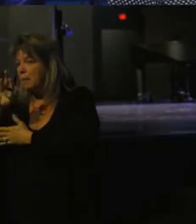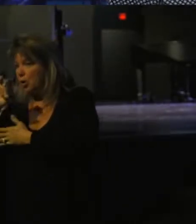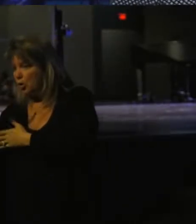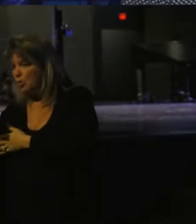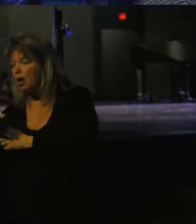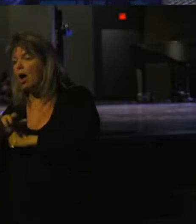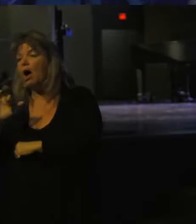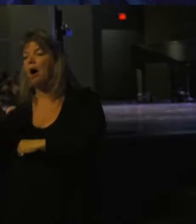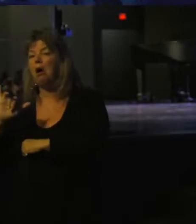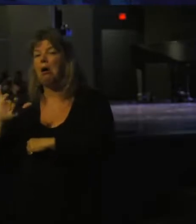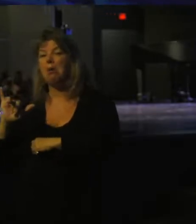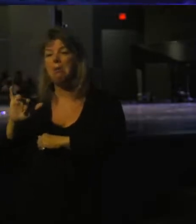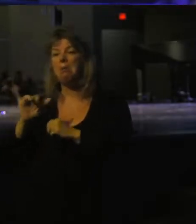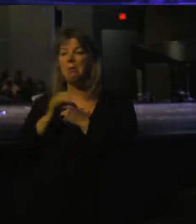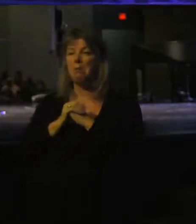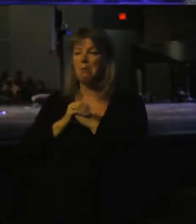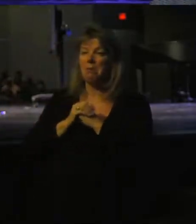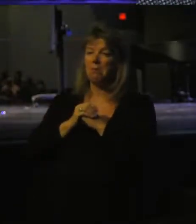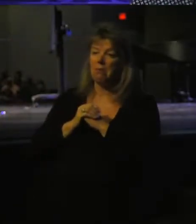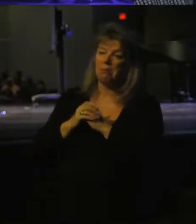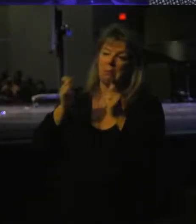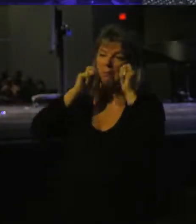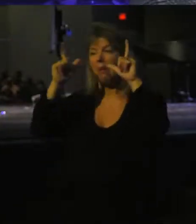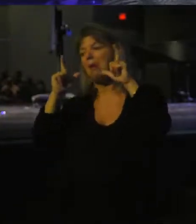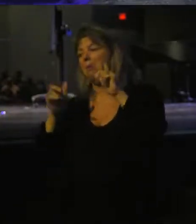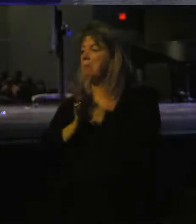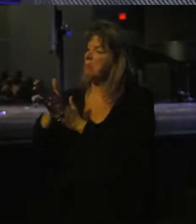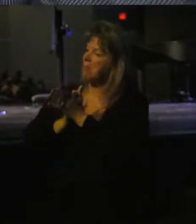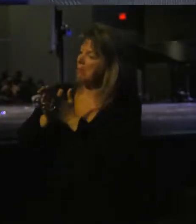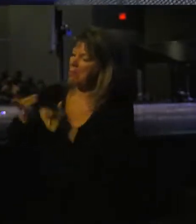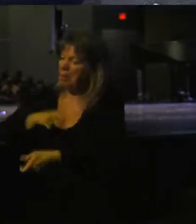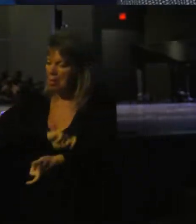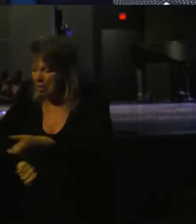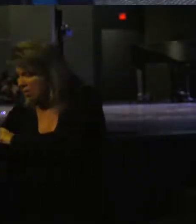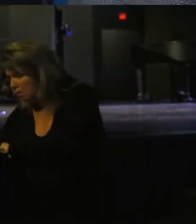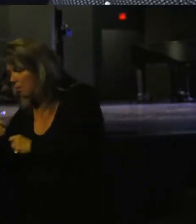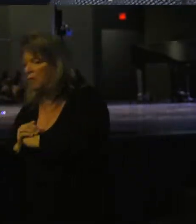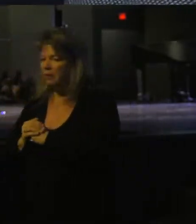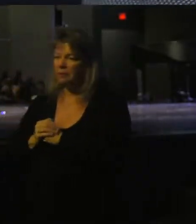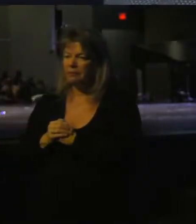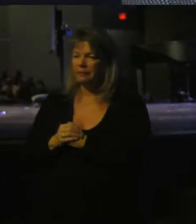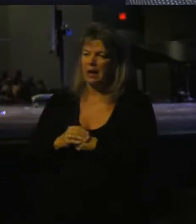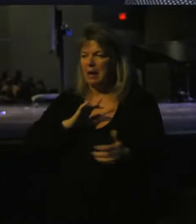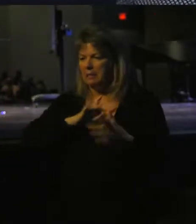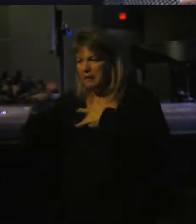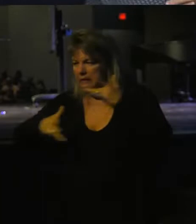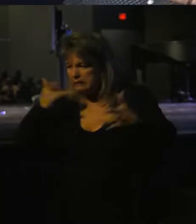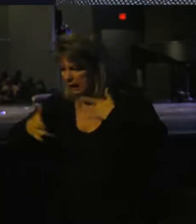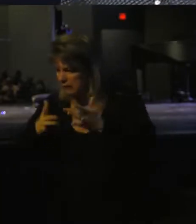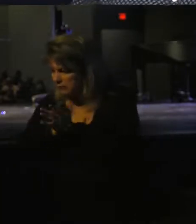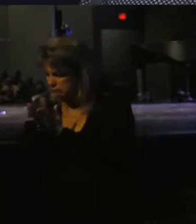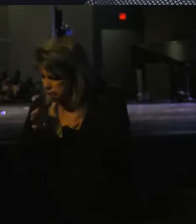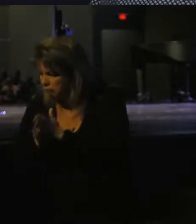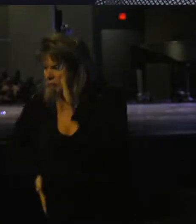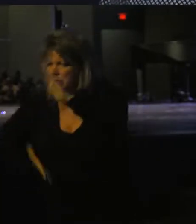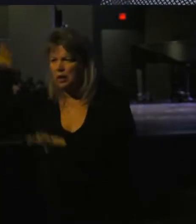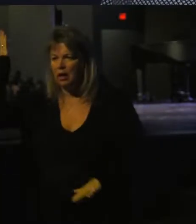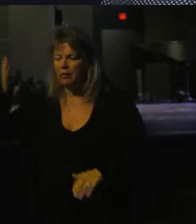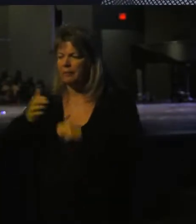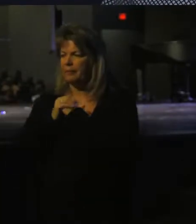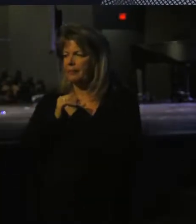this and think, oh, he's just up, ready, kind of like I was this morning. I rolled out of bed. was like, man, I'm ready to go preach. I'm so excited. Man, let's go.